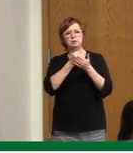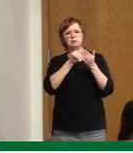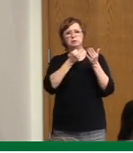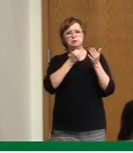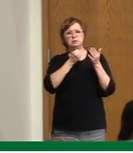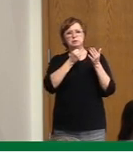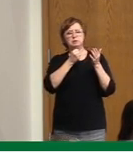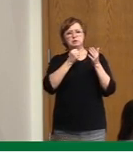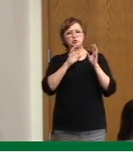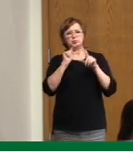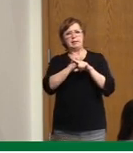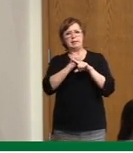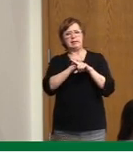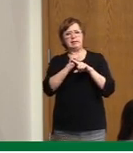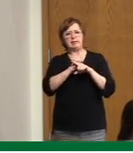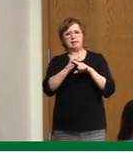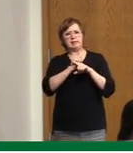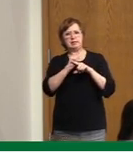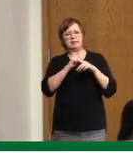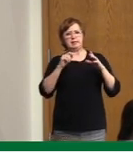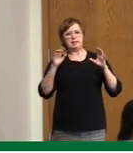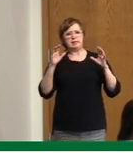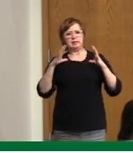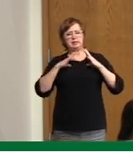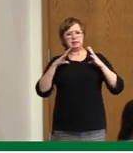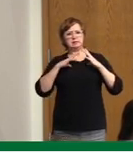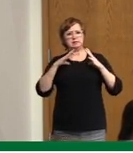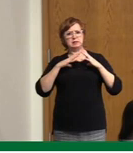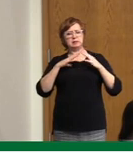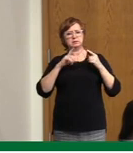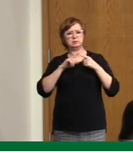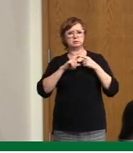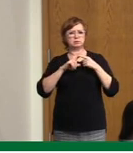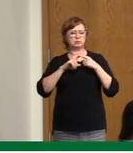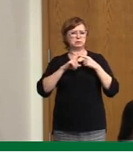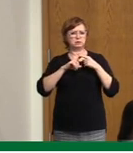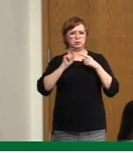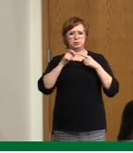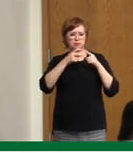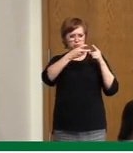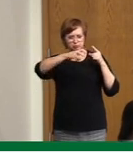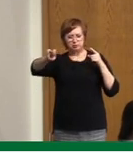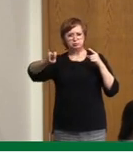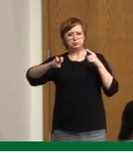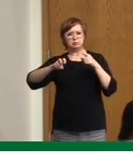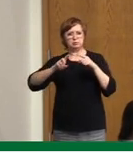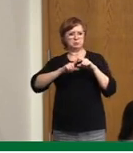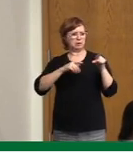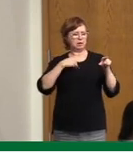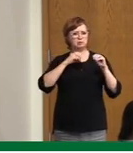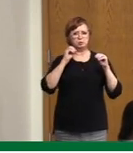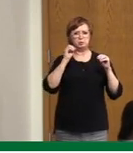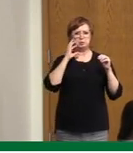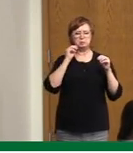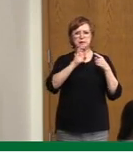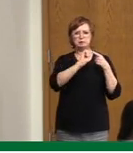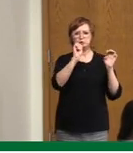sometimes. And it seems like Herbert and Lanigan are losing some services because of staff redeployment.